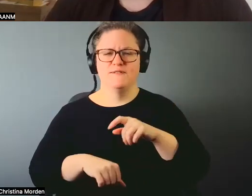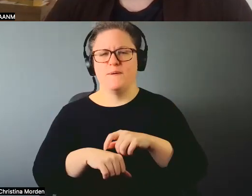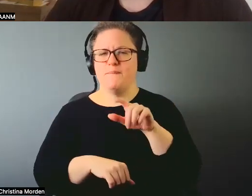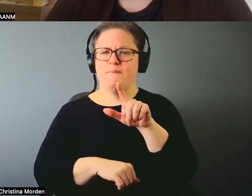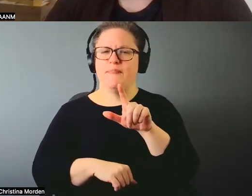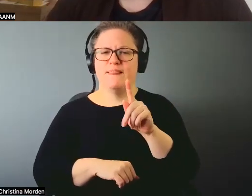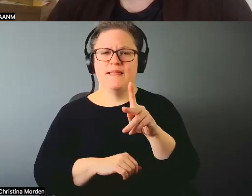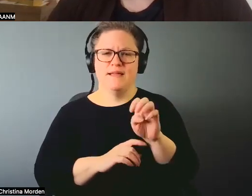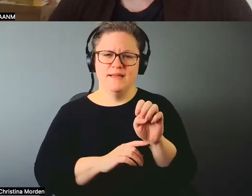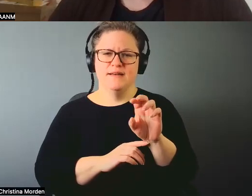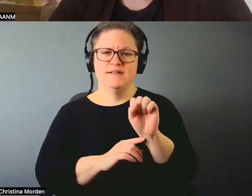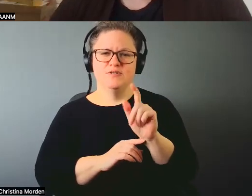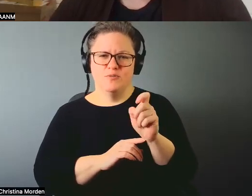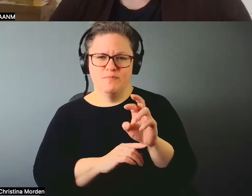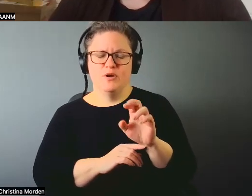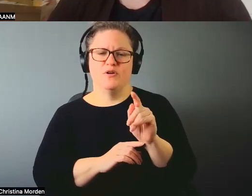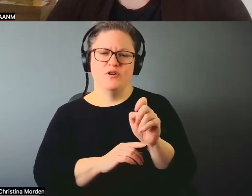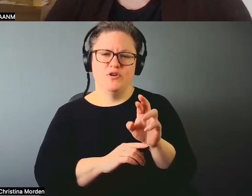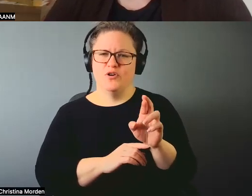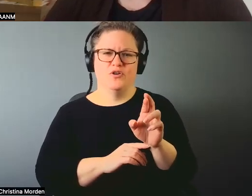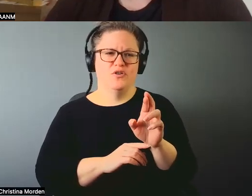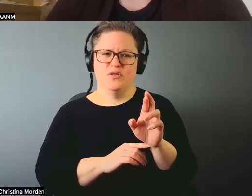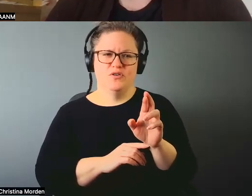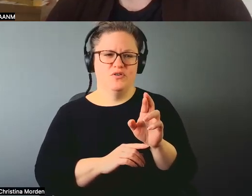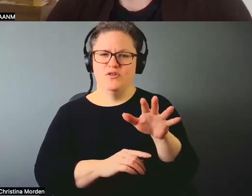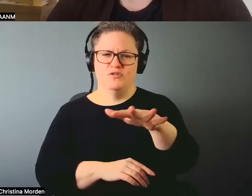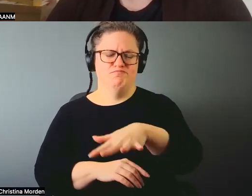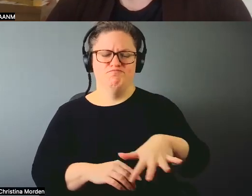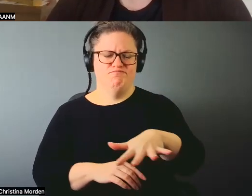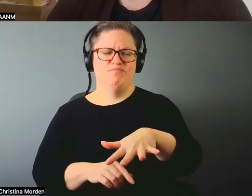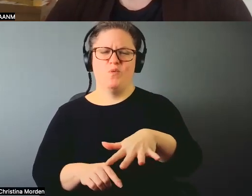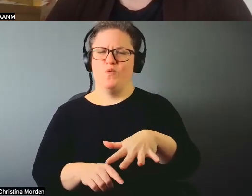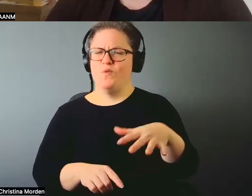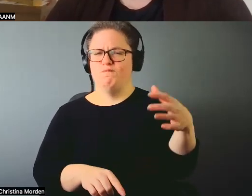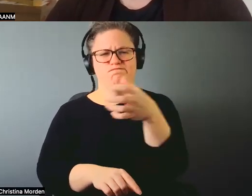Superior, you know, just the, I mean, she's just so powerful.